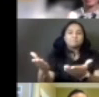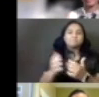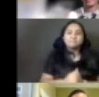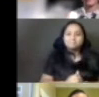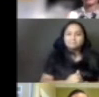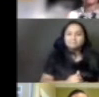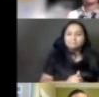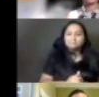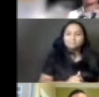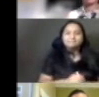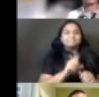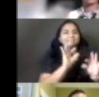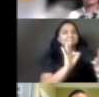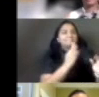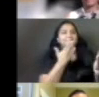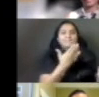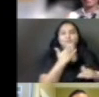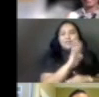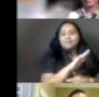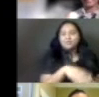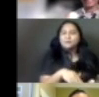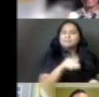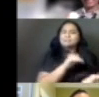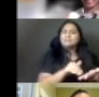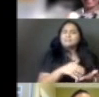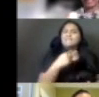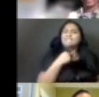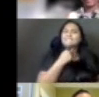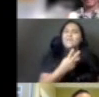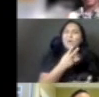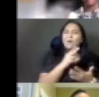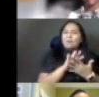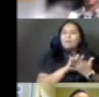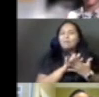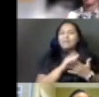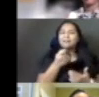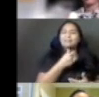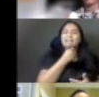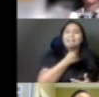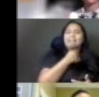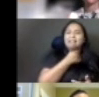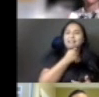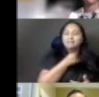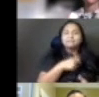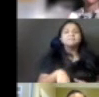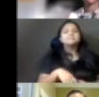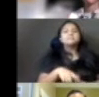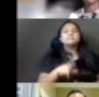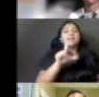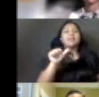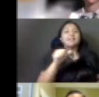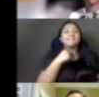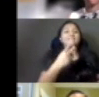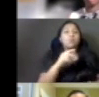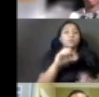good afternoon. Excuse me for my voice. You guys, I have a little bit of laryngitis. LA Voice Action is a faith-based